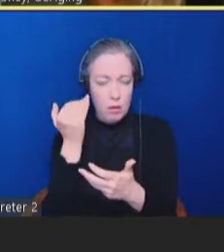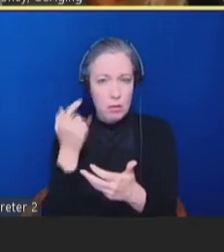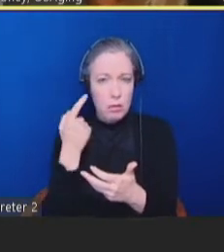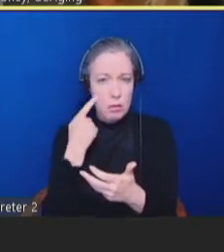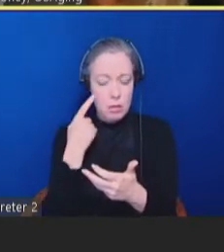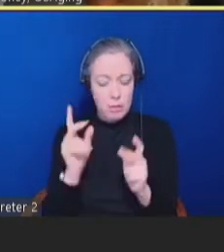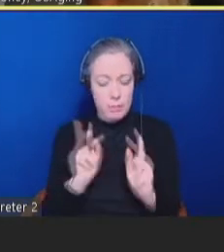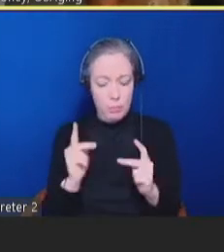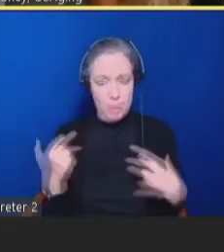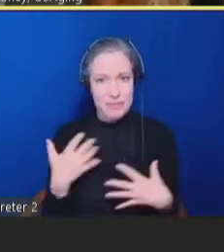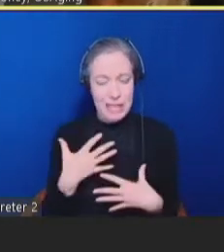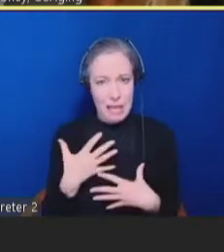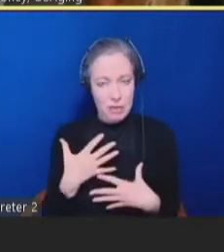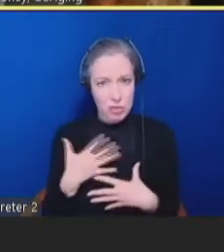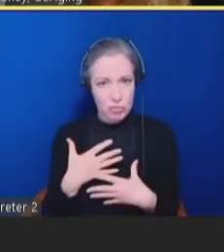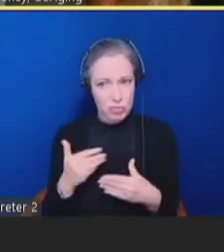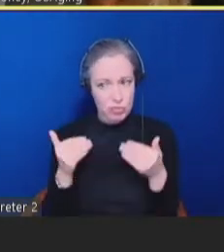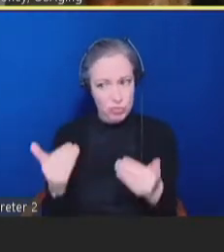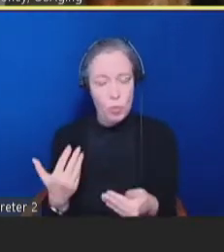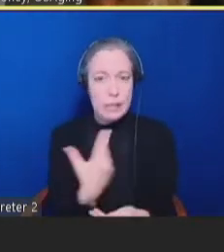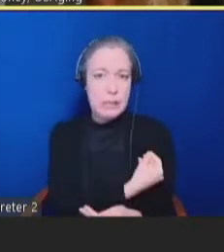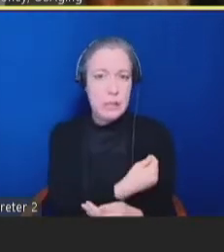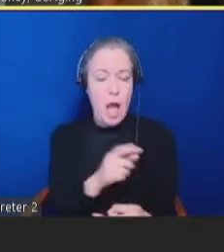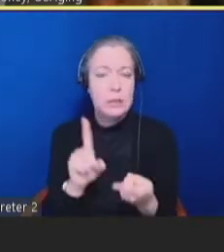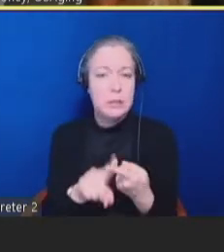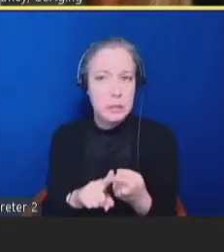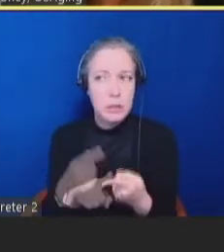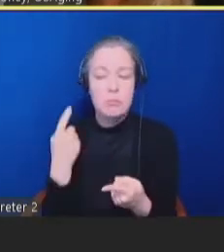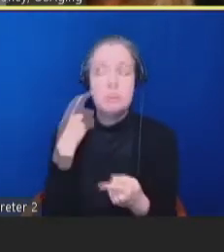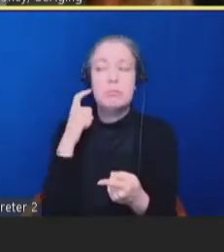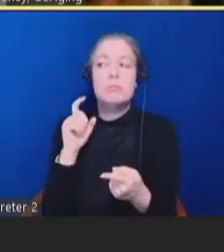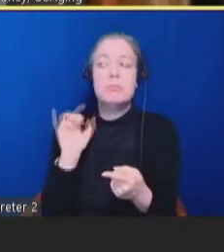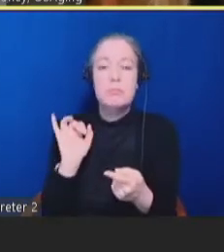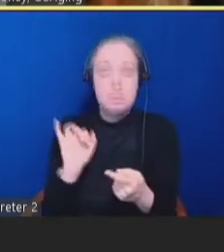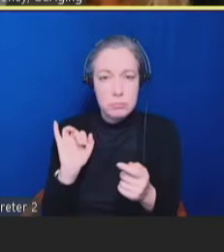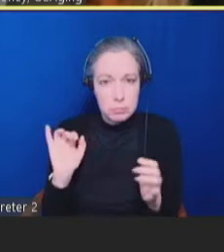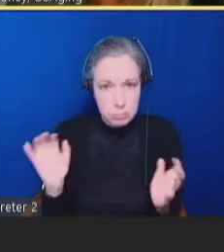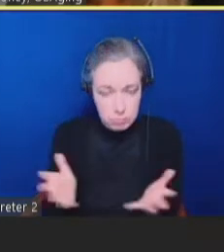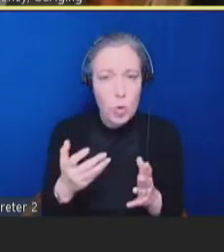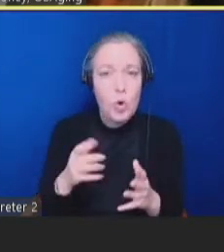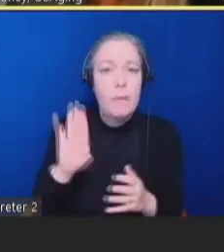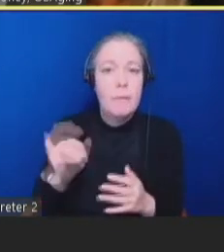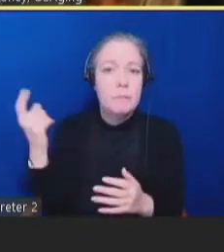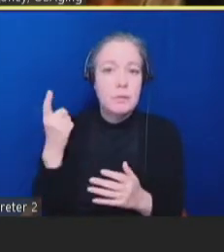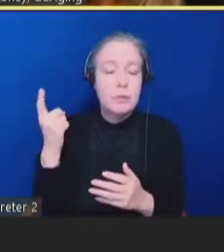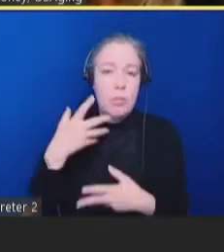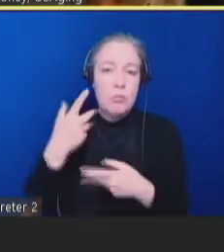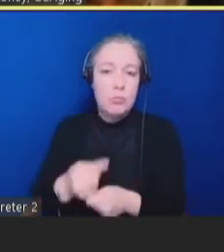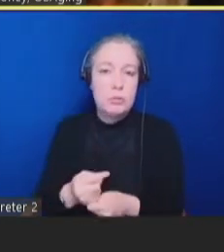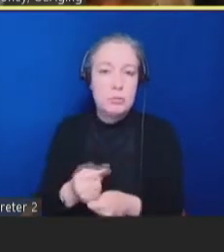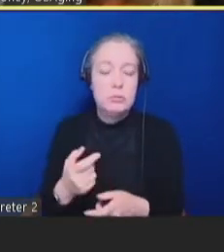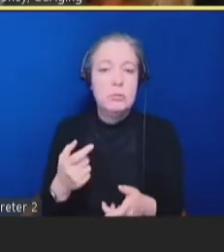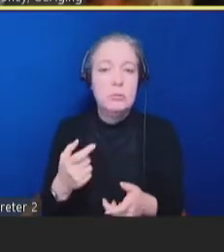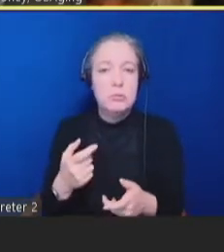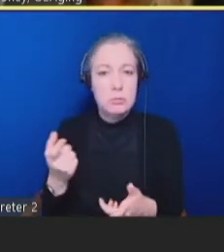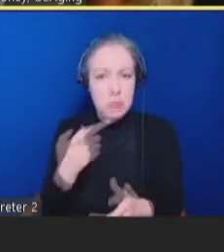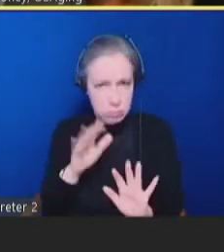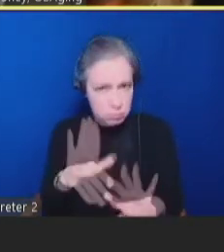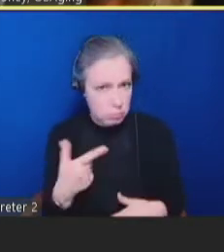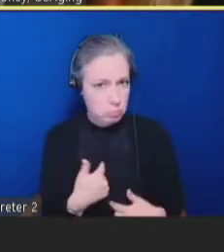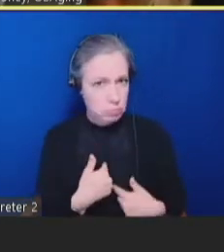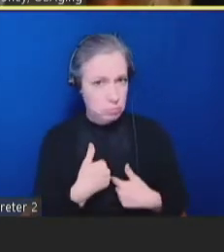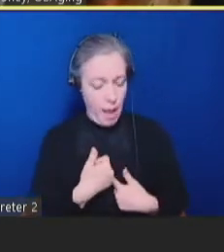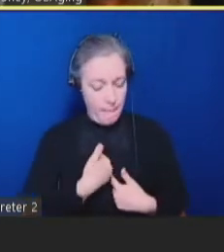they've heard from those they trust. And those trusted voices are many who got the vaccine themselves and are able to say they're still safe and healthy.